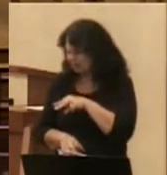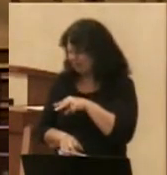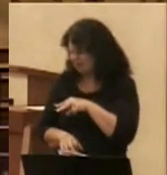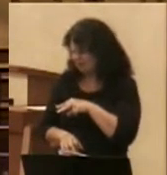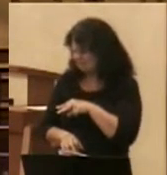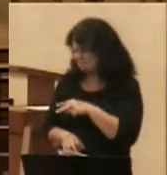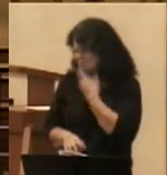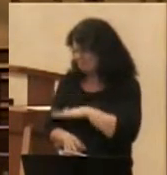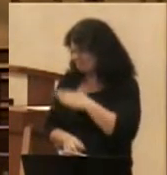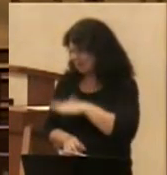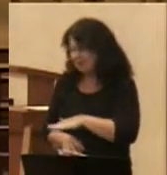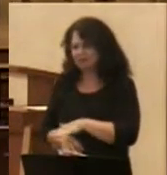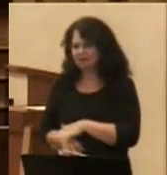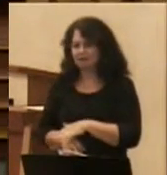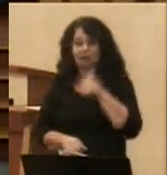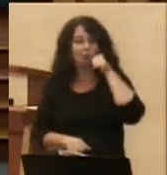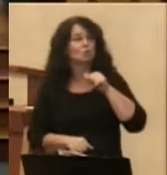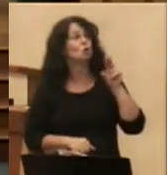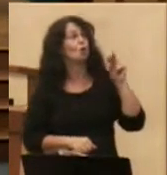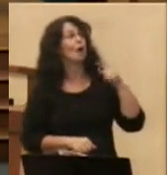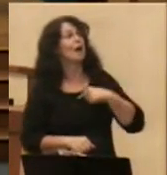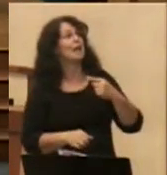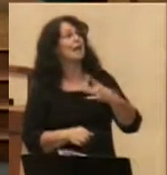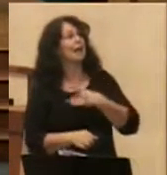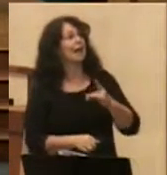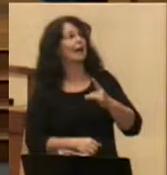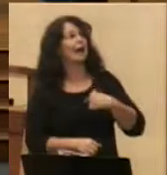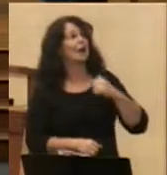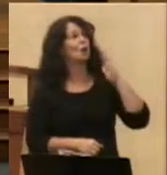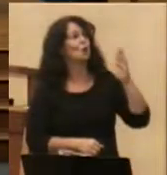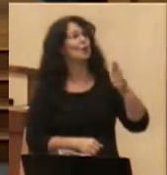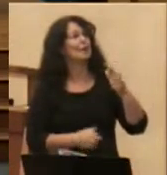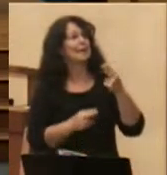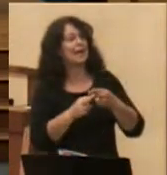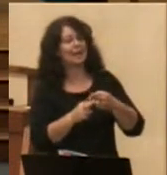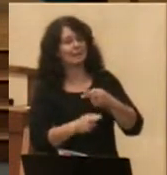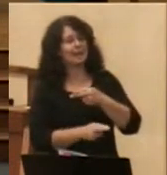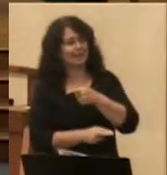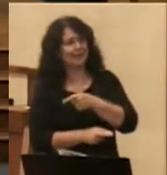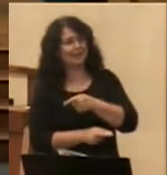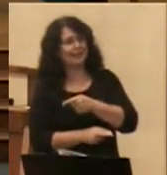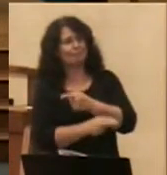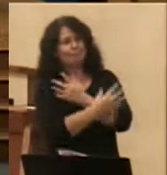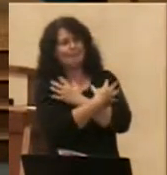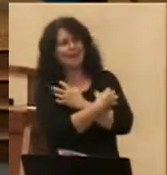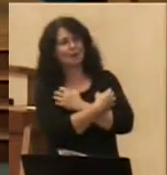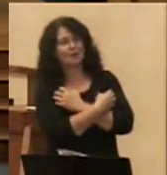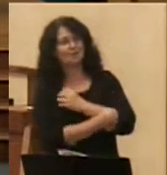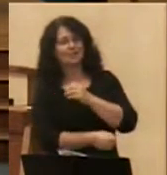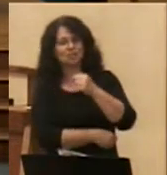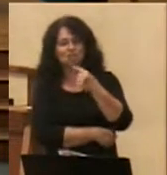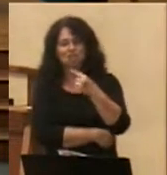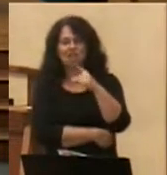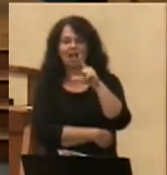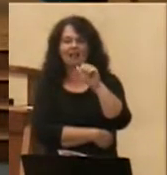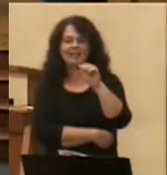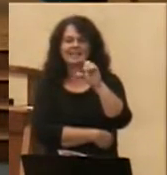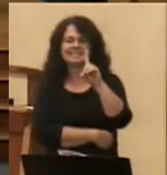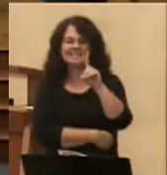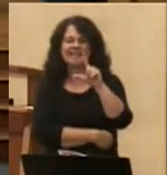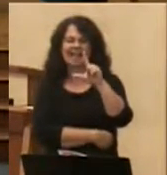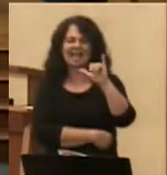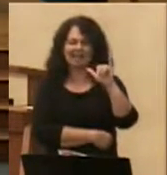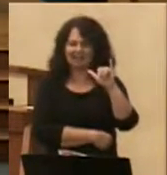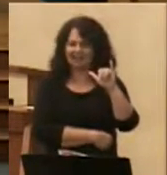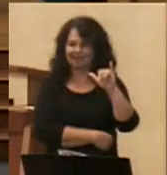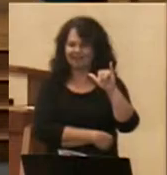I love my bear. I'm going to name him Gladly. Gladly, said the mother. That's an unusual name for a